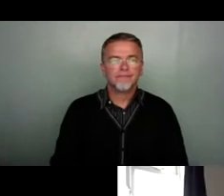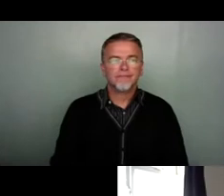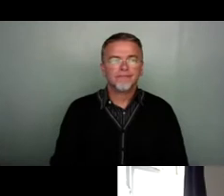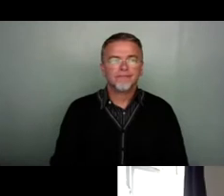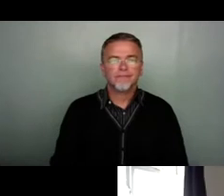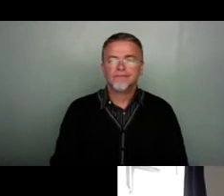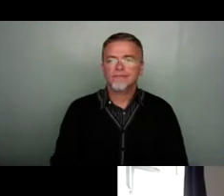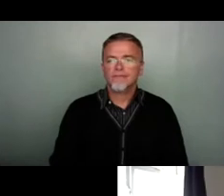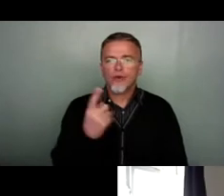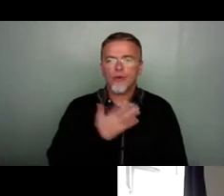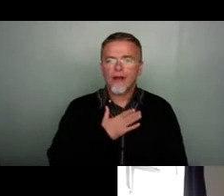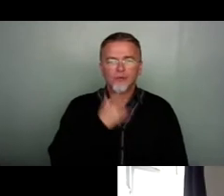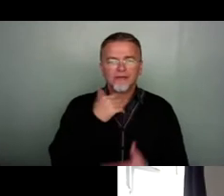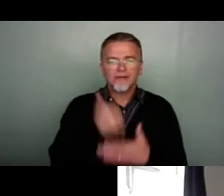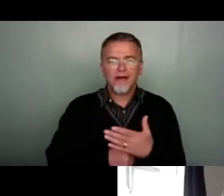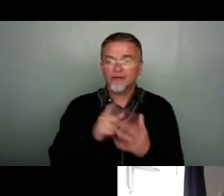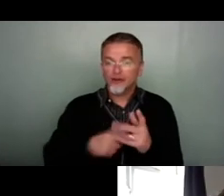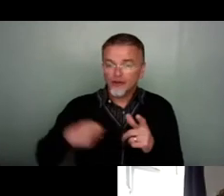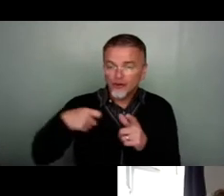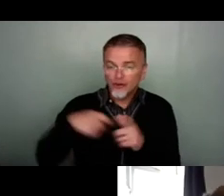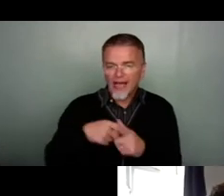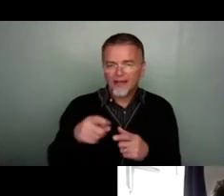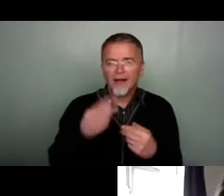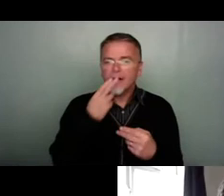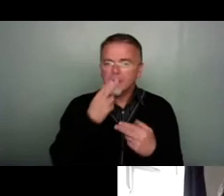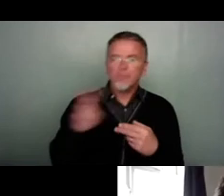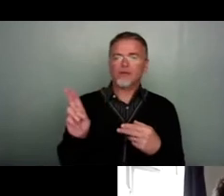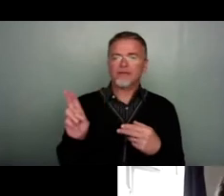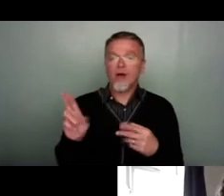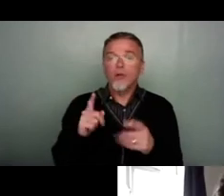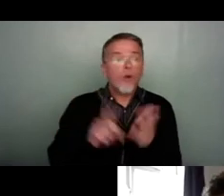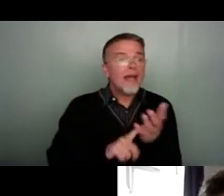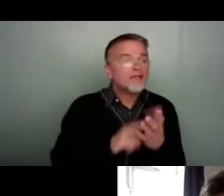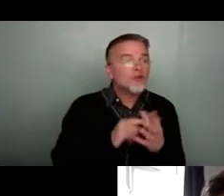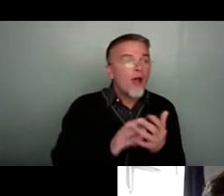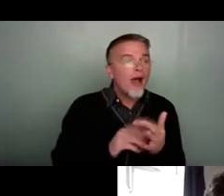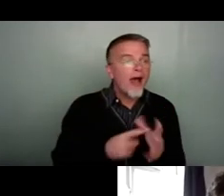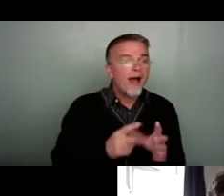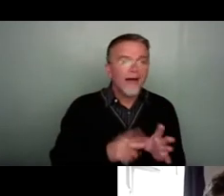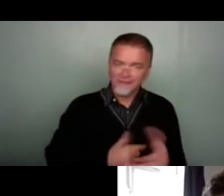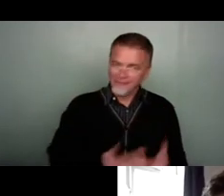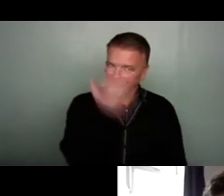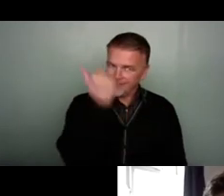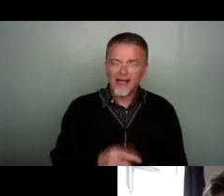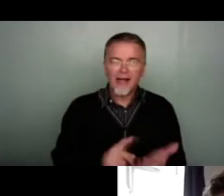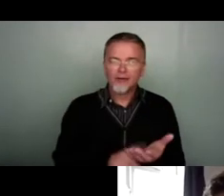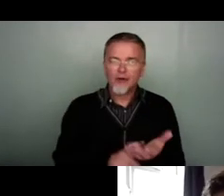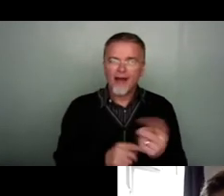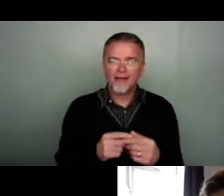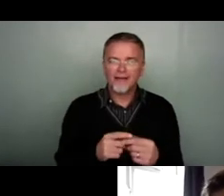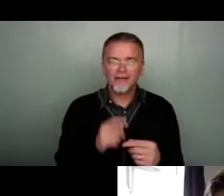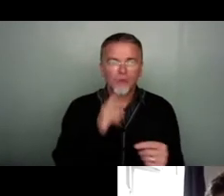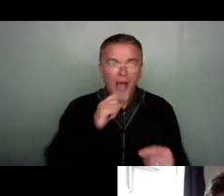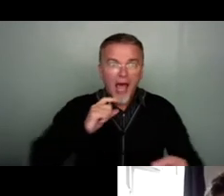Who wants to start? Jack, you've unmuted first. no, Latoya, go. You had your mouth with toys.